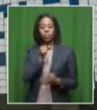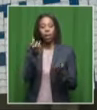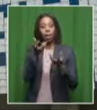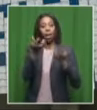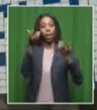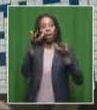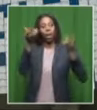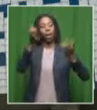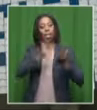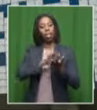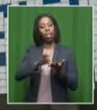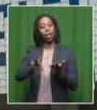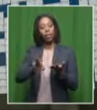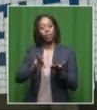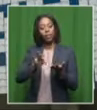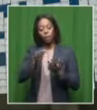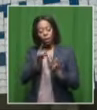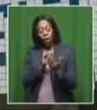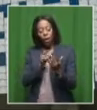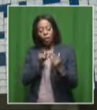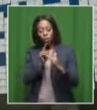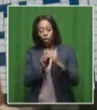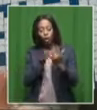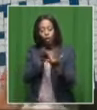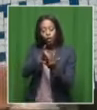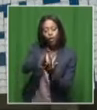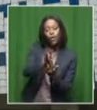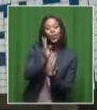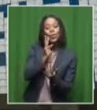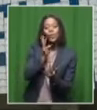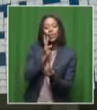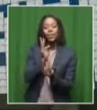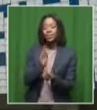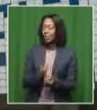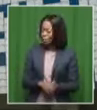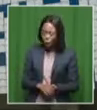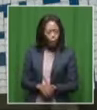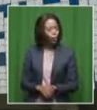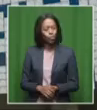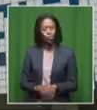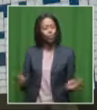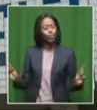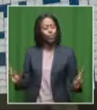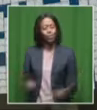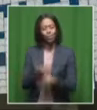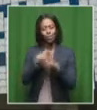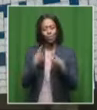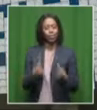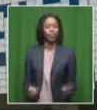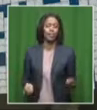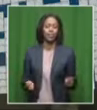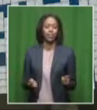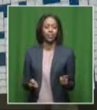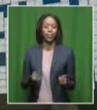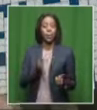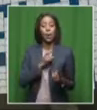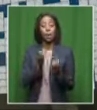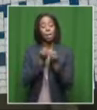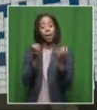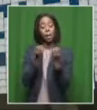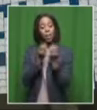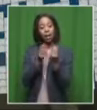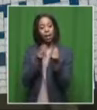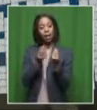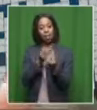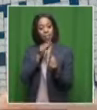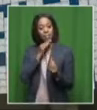actually clean when it goes through water. You cannot launder a smoke, because most of those toxins are not